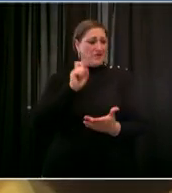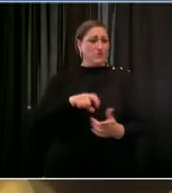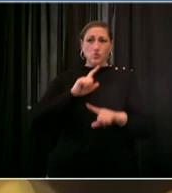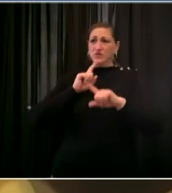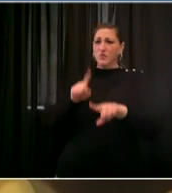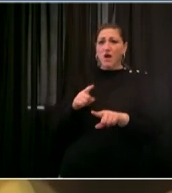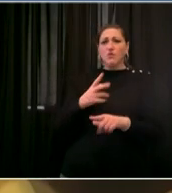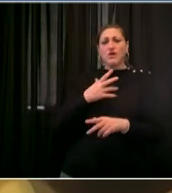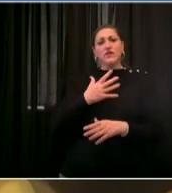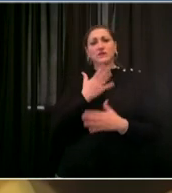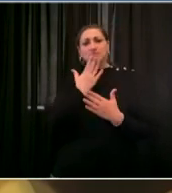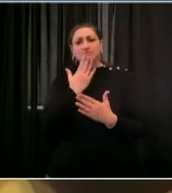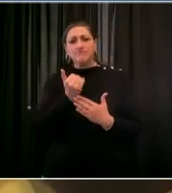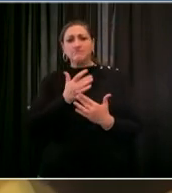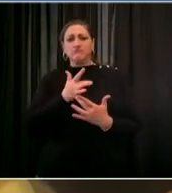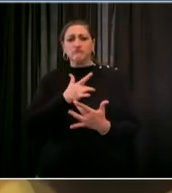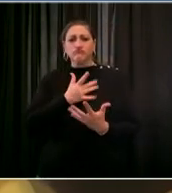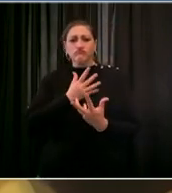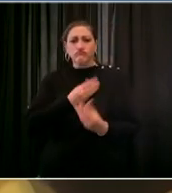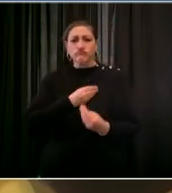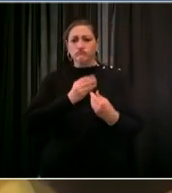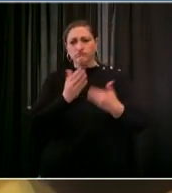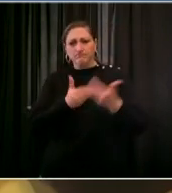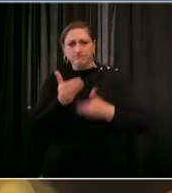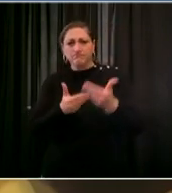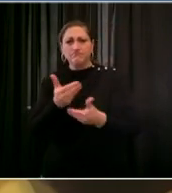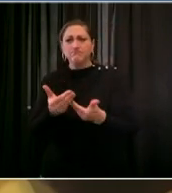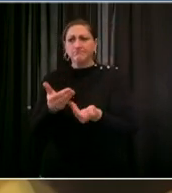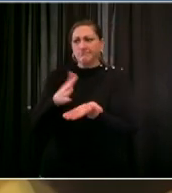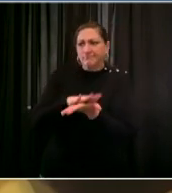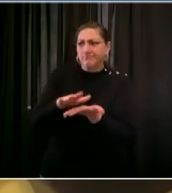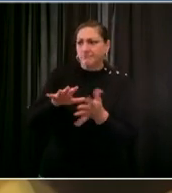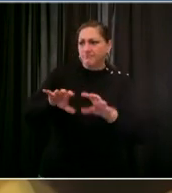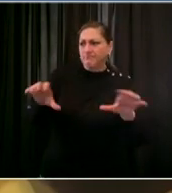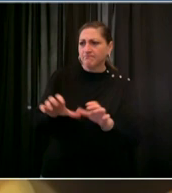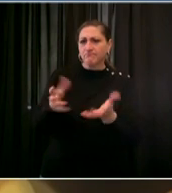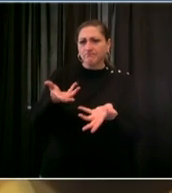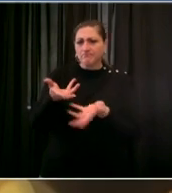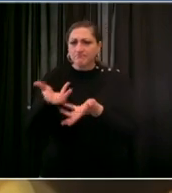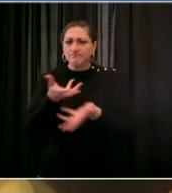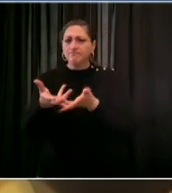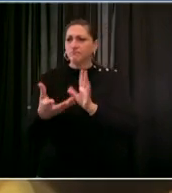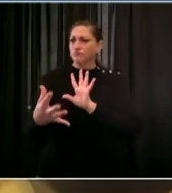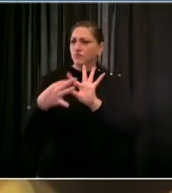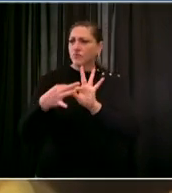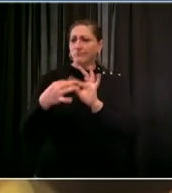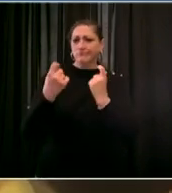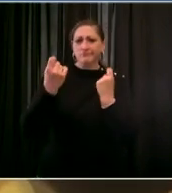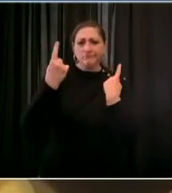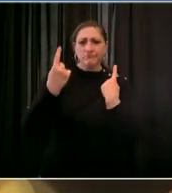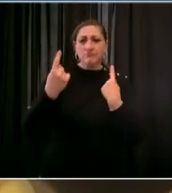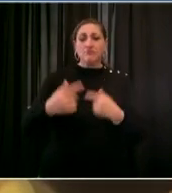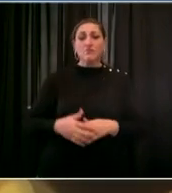we can and must do everything possible to help and heal our brothers and sisters in